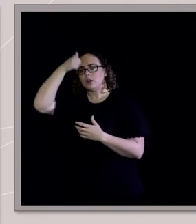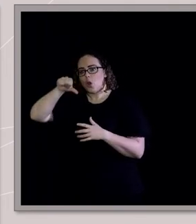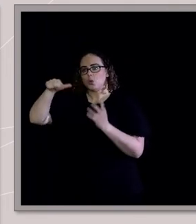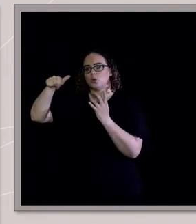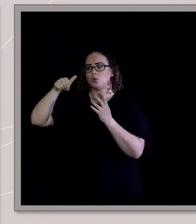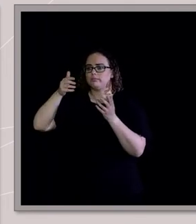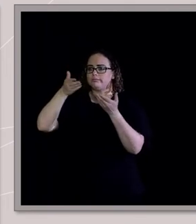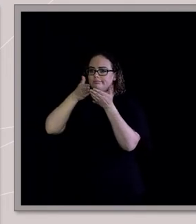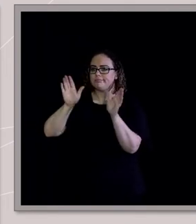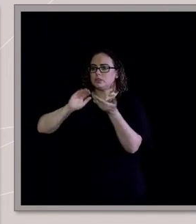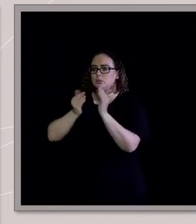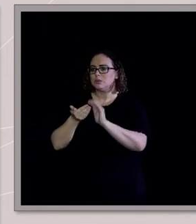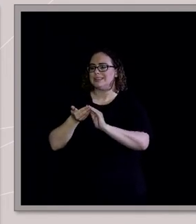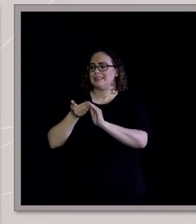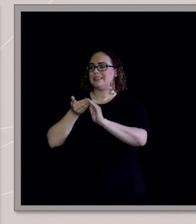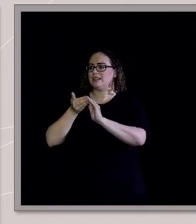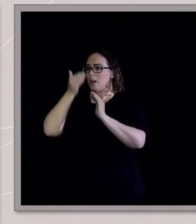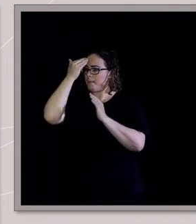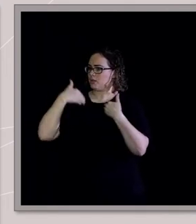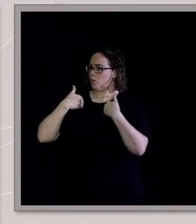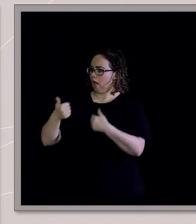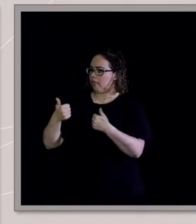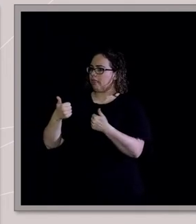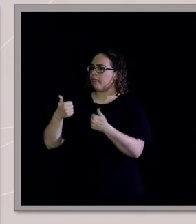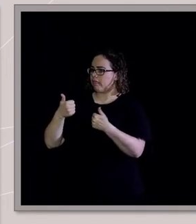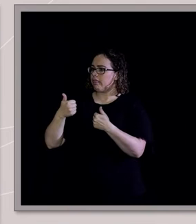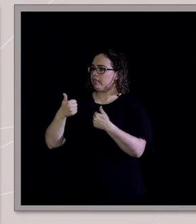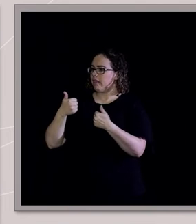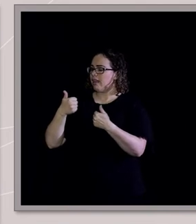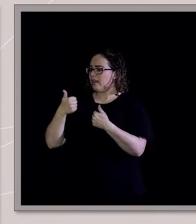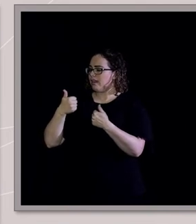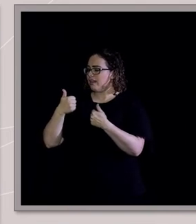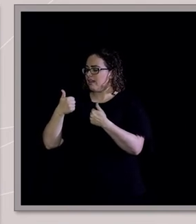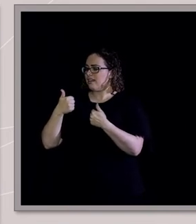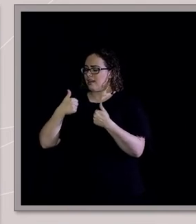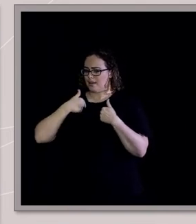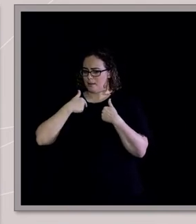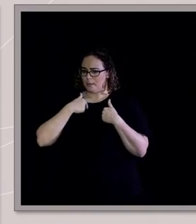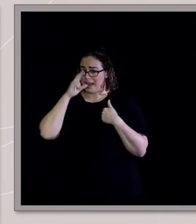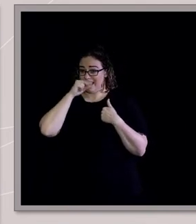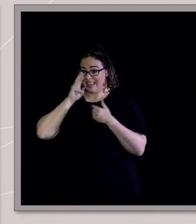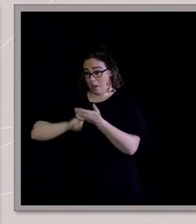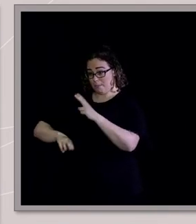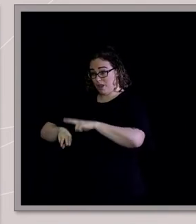apart from those basics, plus, plus sleep, which we all understand a bit better now, especially me as a young parent,